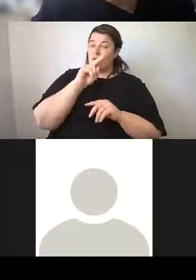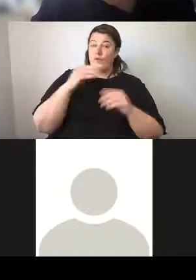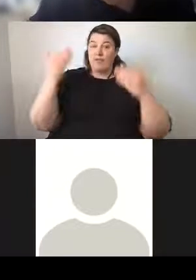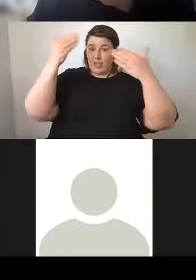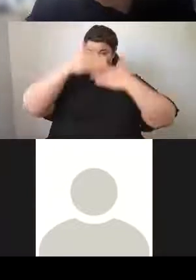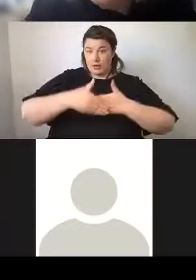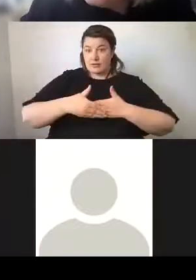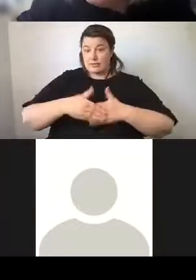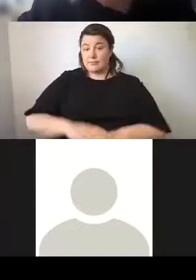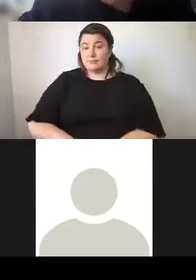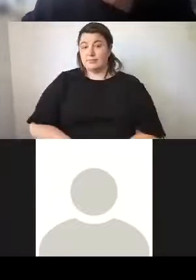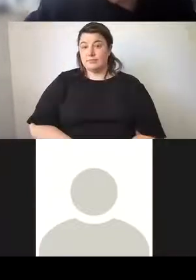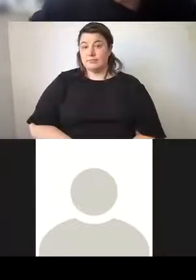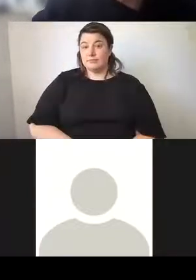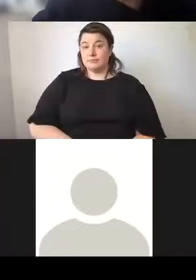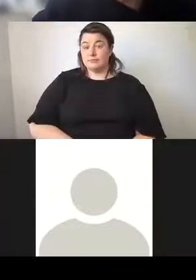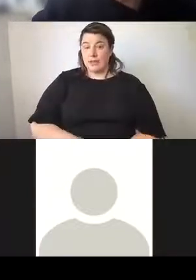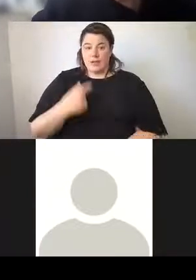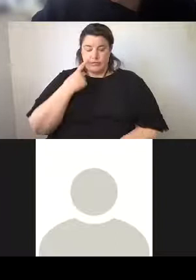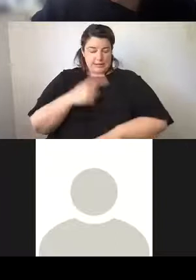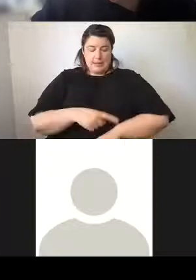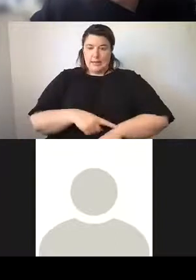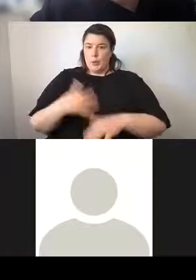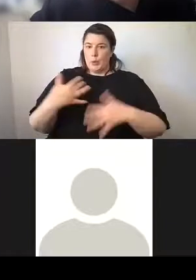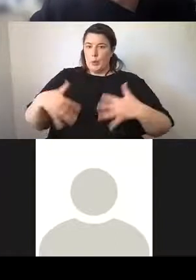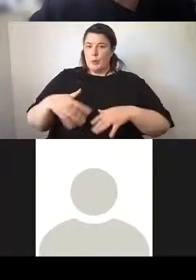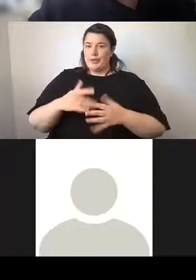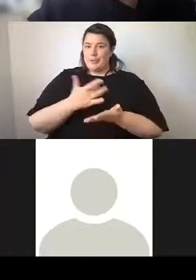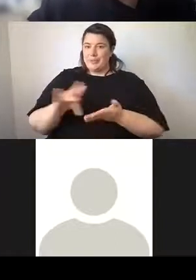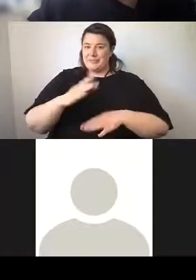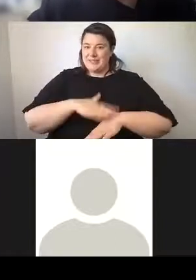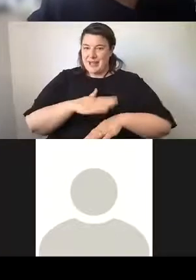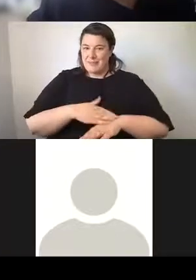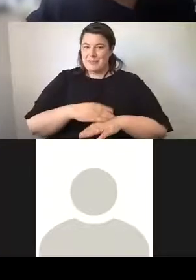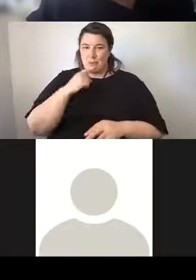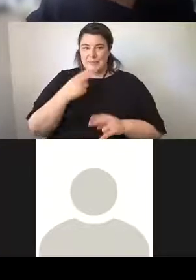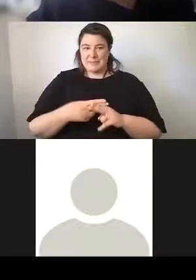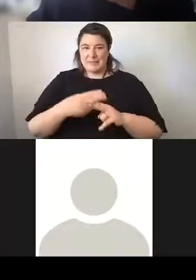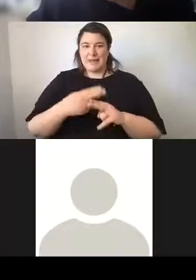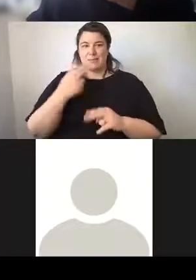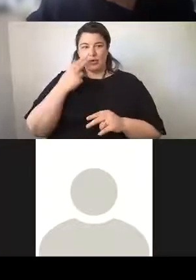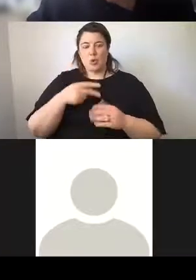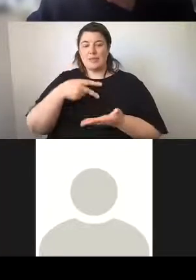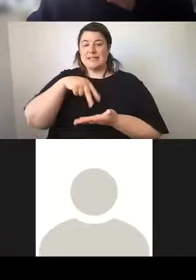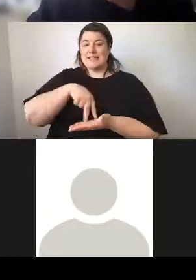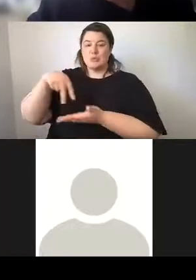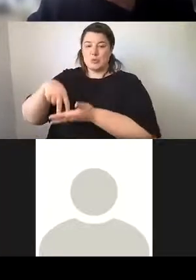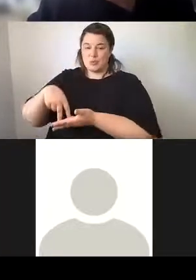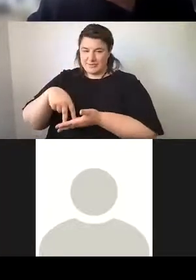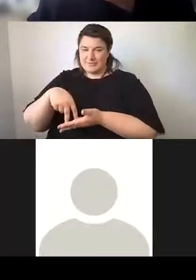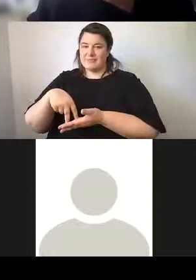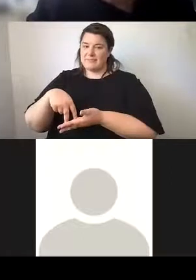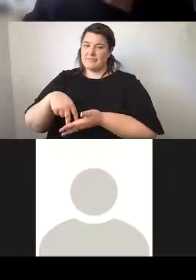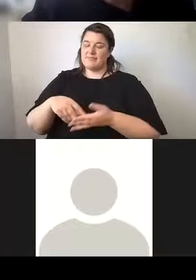sky. I realise I'm running out of time so I'm going to speed up and show you the statues on the side of the lands